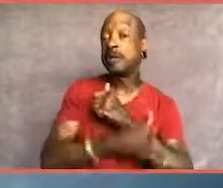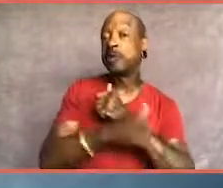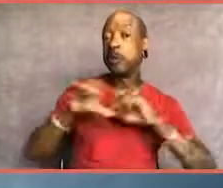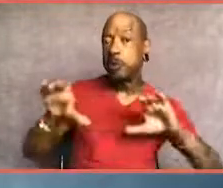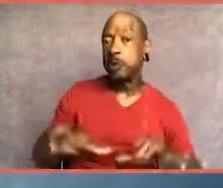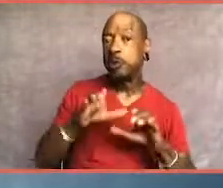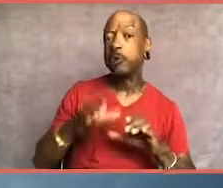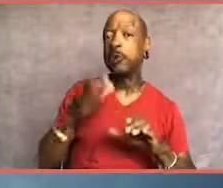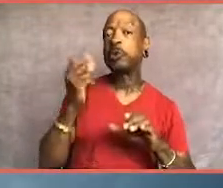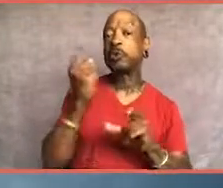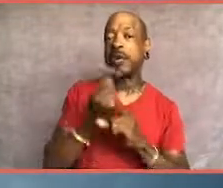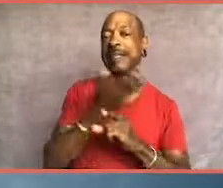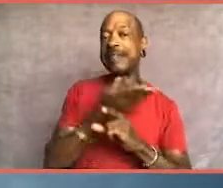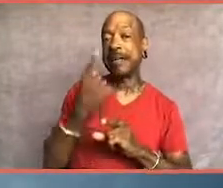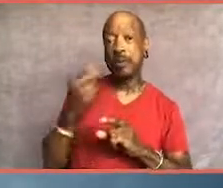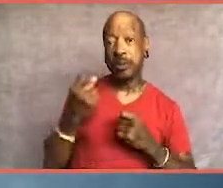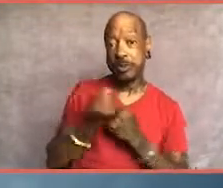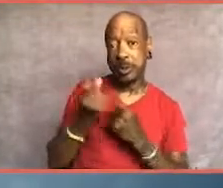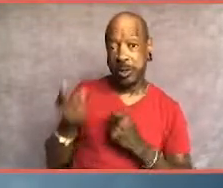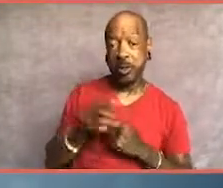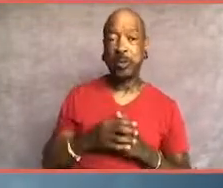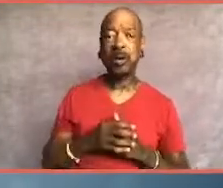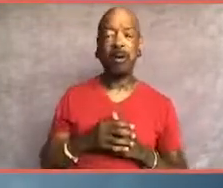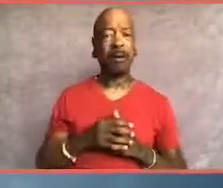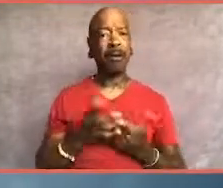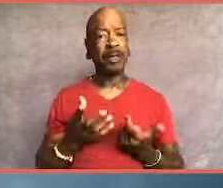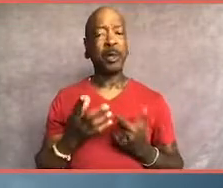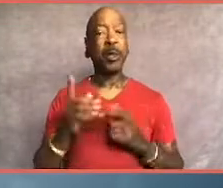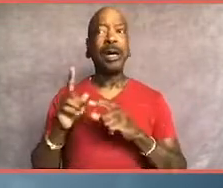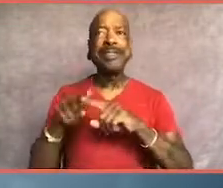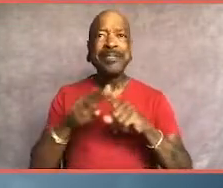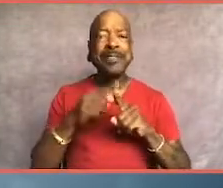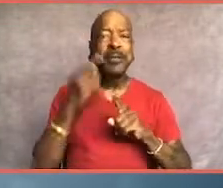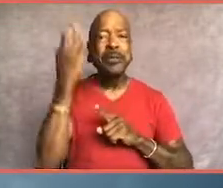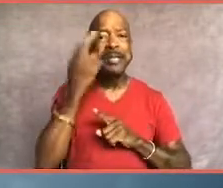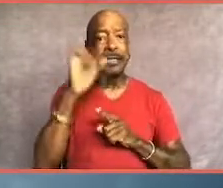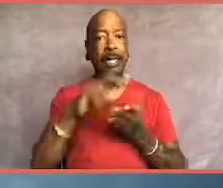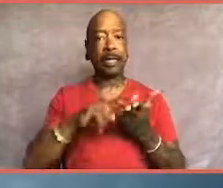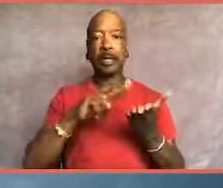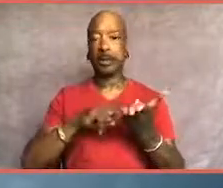the country who feel like that basic contract for different reasons has been broken.